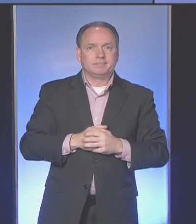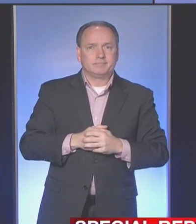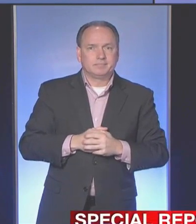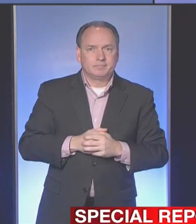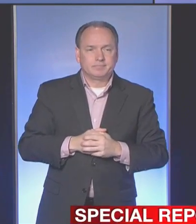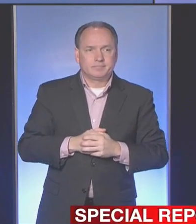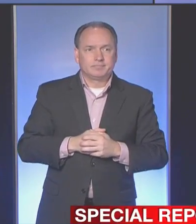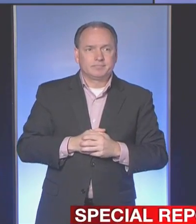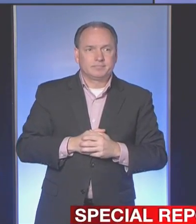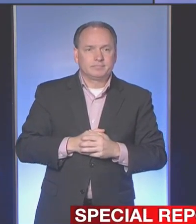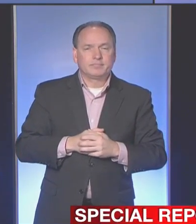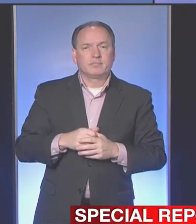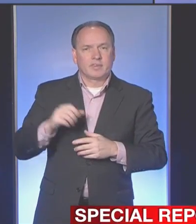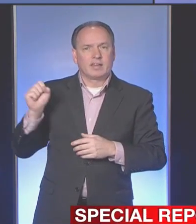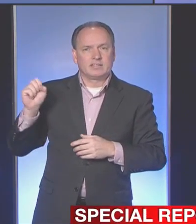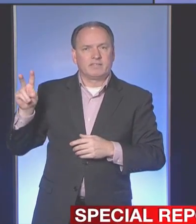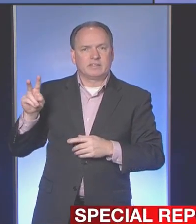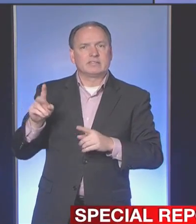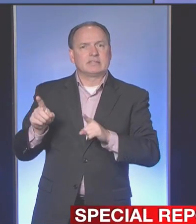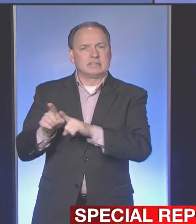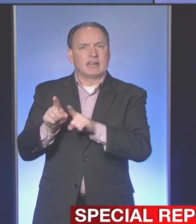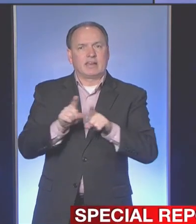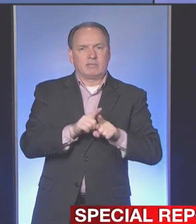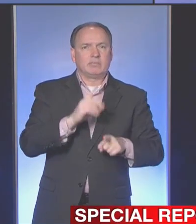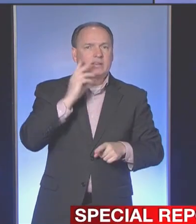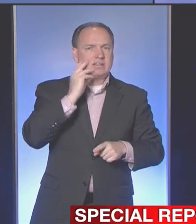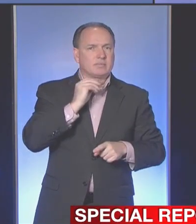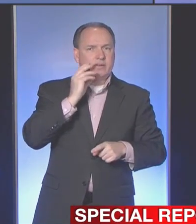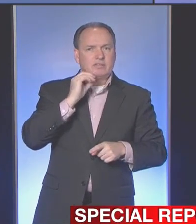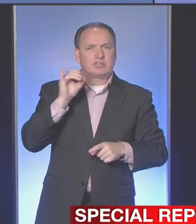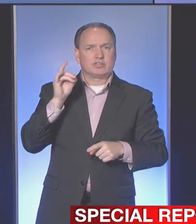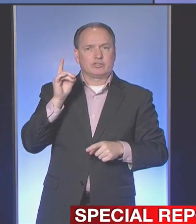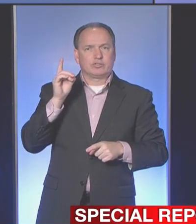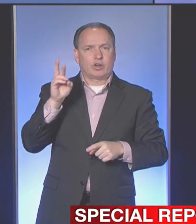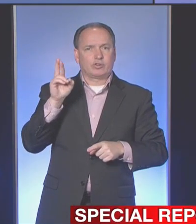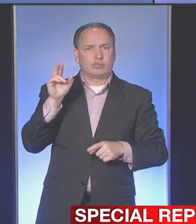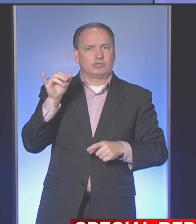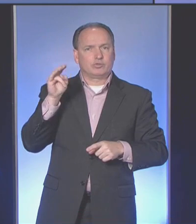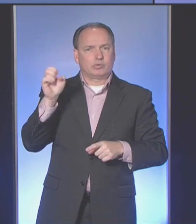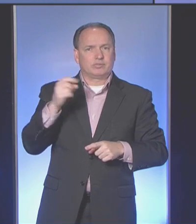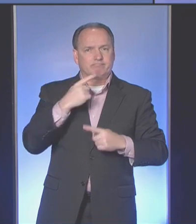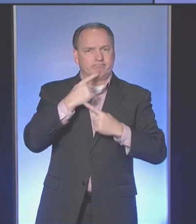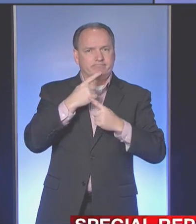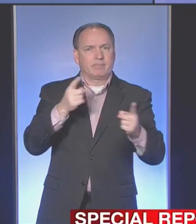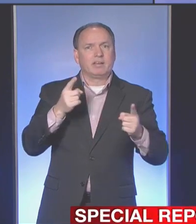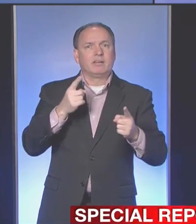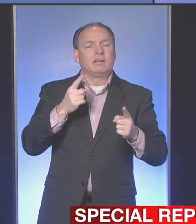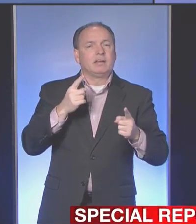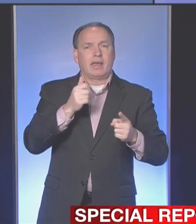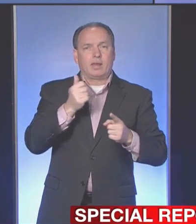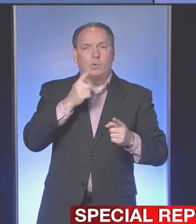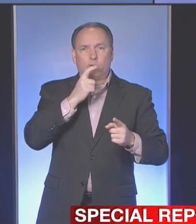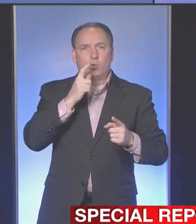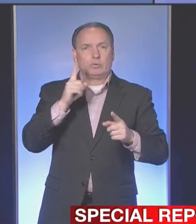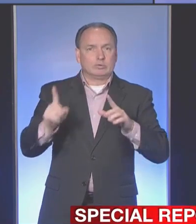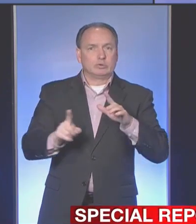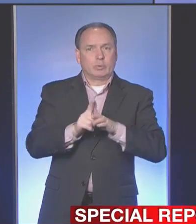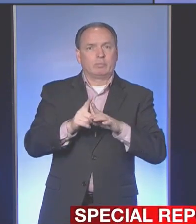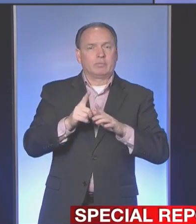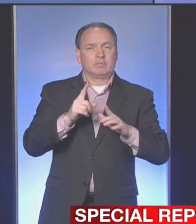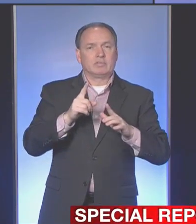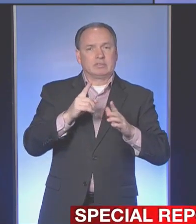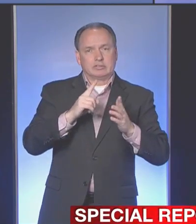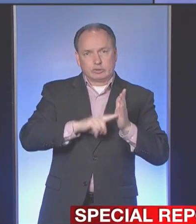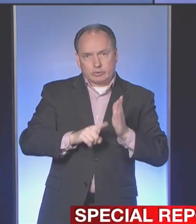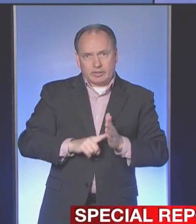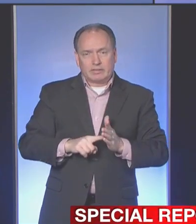Yeah, St. Vincent has a very similar experience. Anybody who has sought out testing has been screened and tested as appropriate.